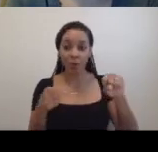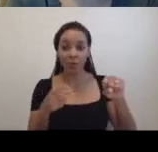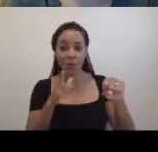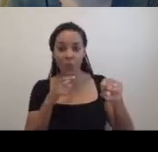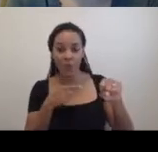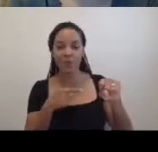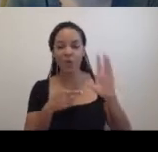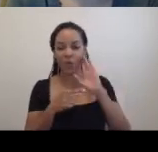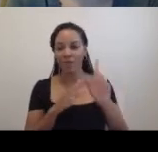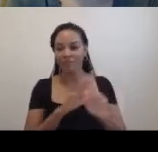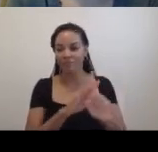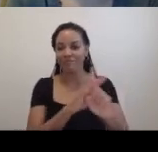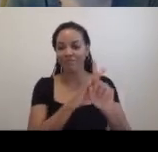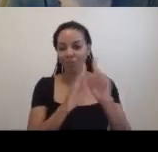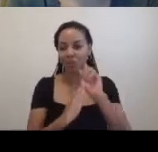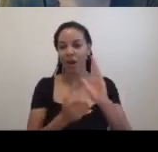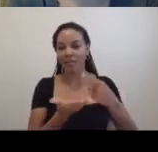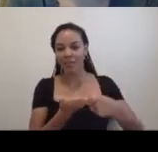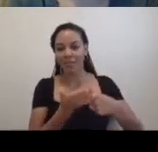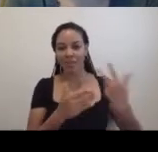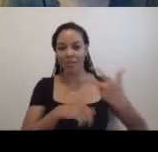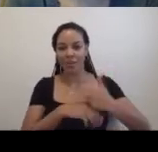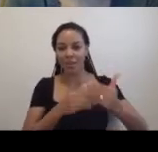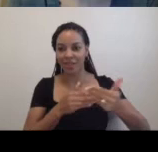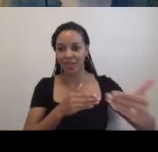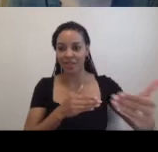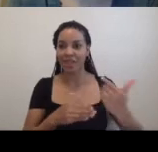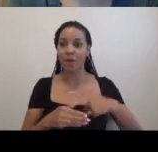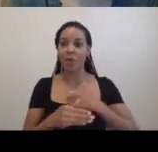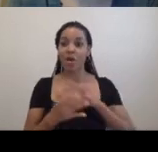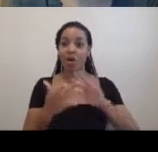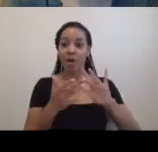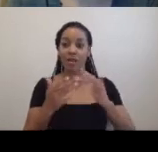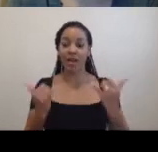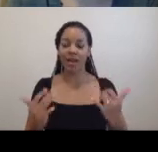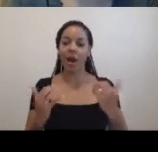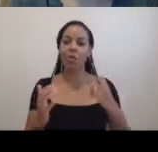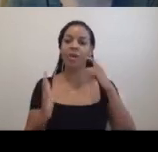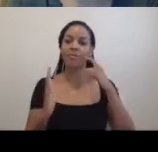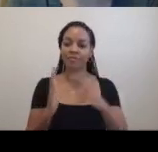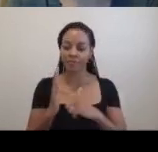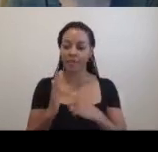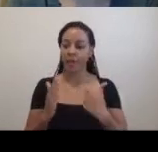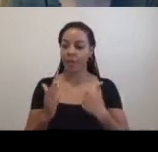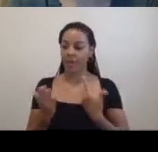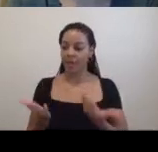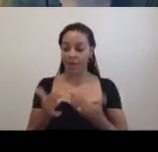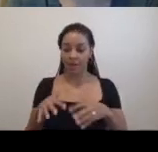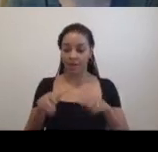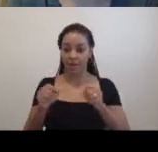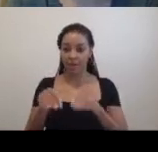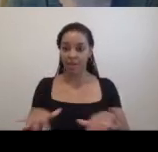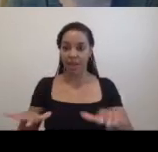next three days. And as we're all gathered online, I'd like to acknowledge that I am an uninvited guest on the land that I reside,